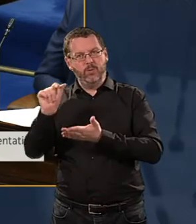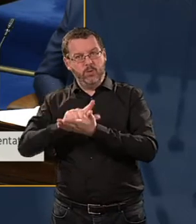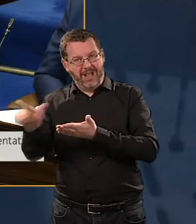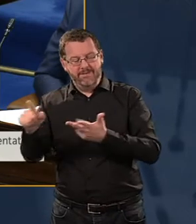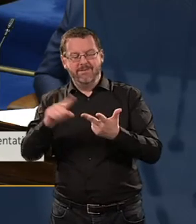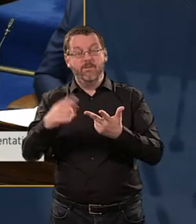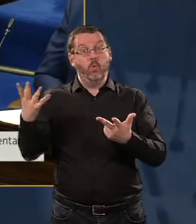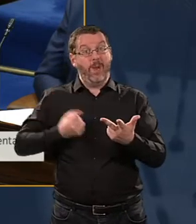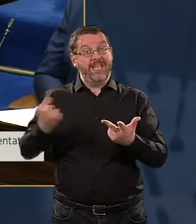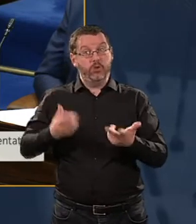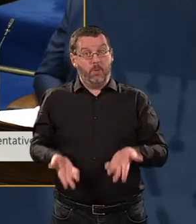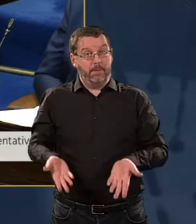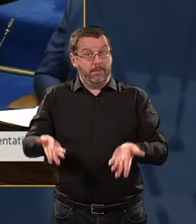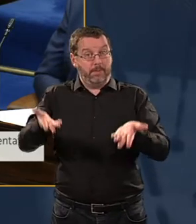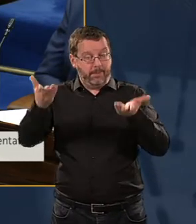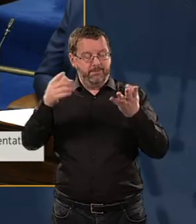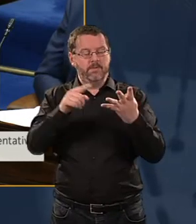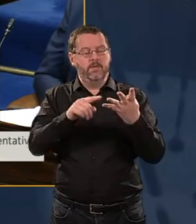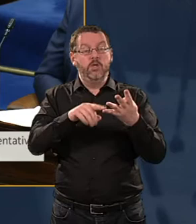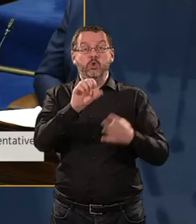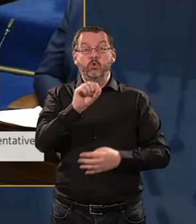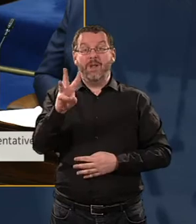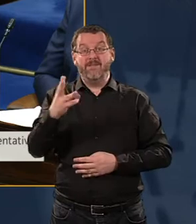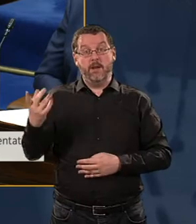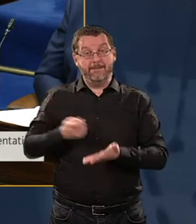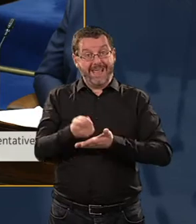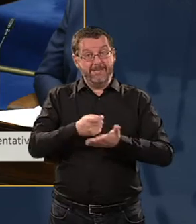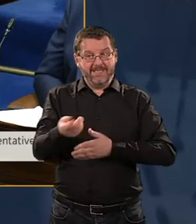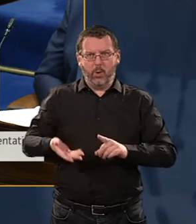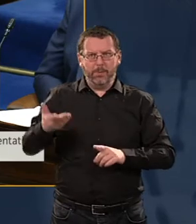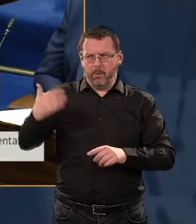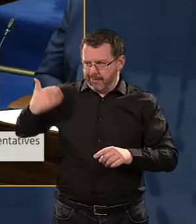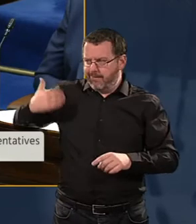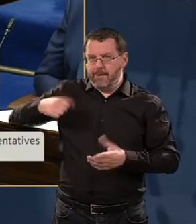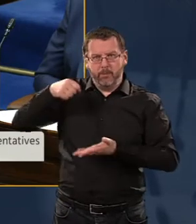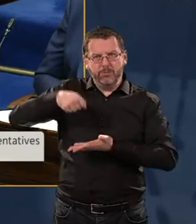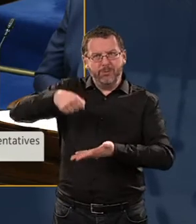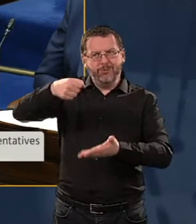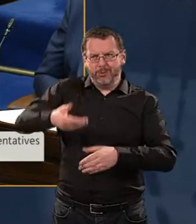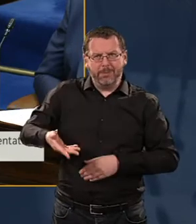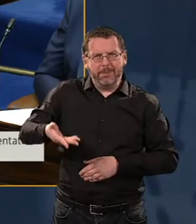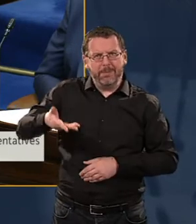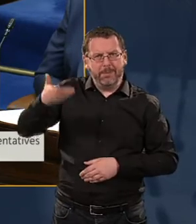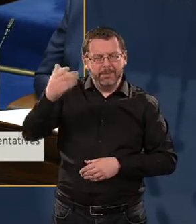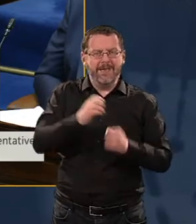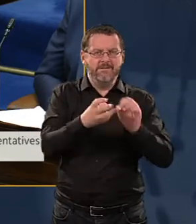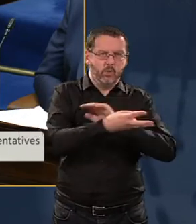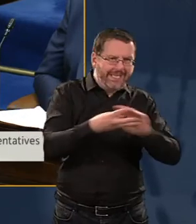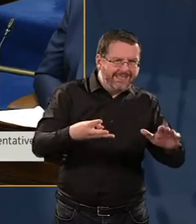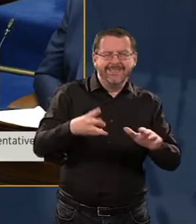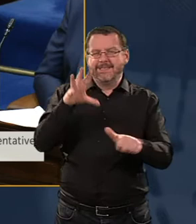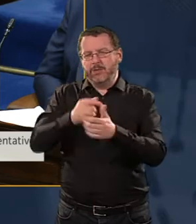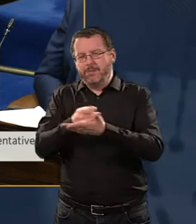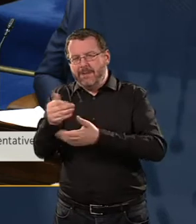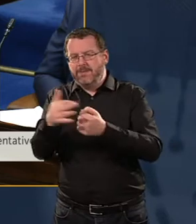across the economy. We have increased welfare for the last three budgets in a row of all forms, weekly payments and also targeted payments,